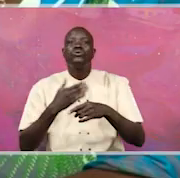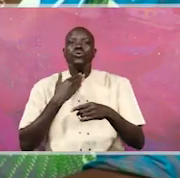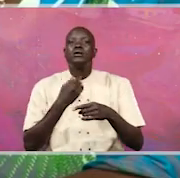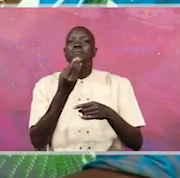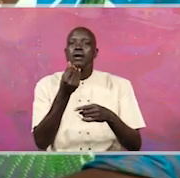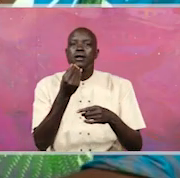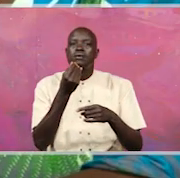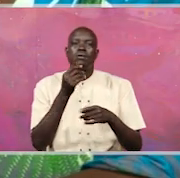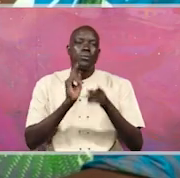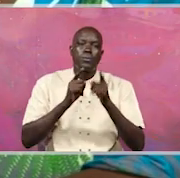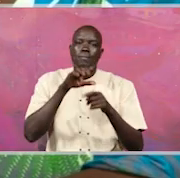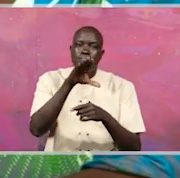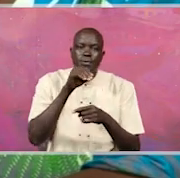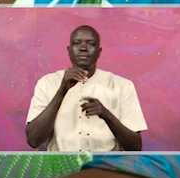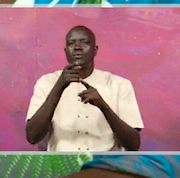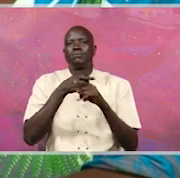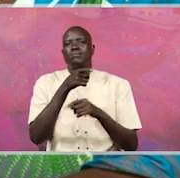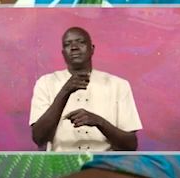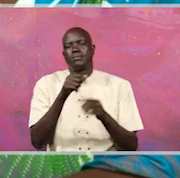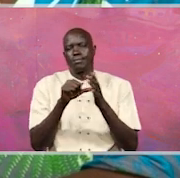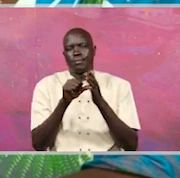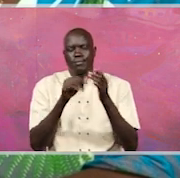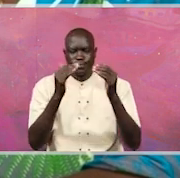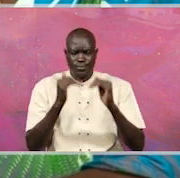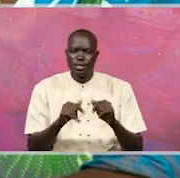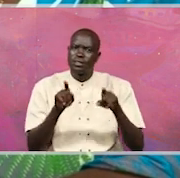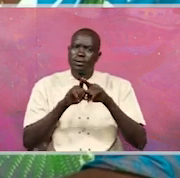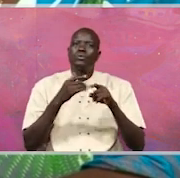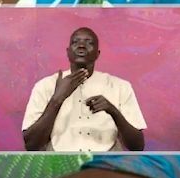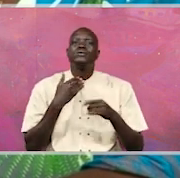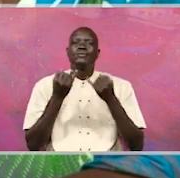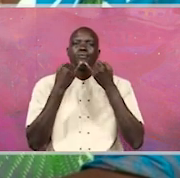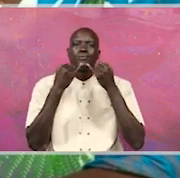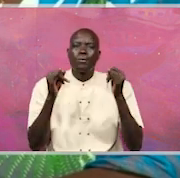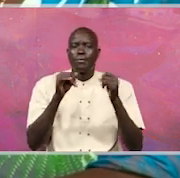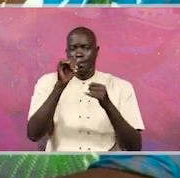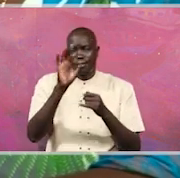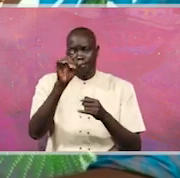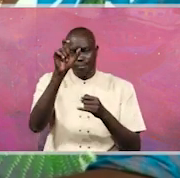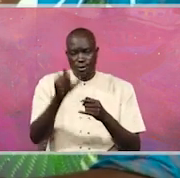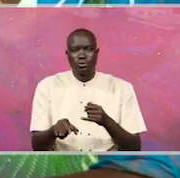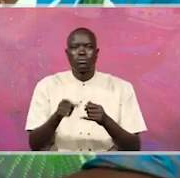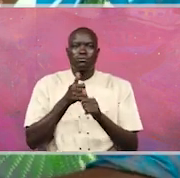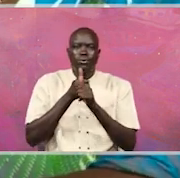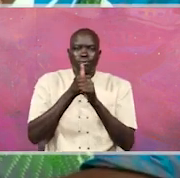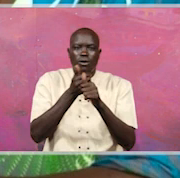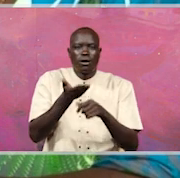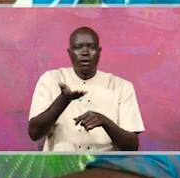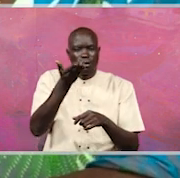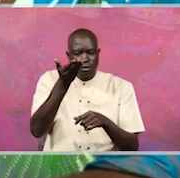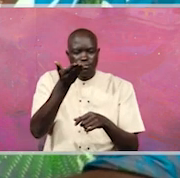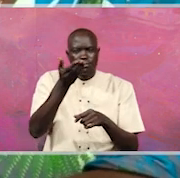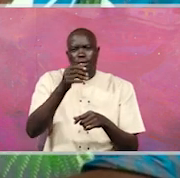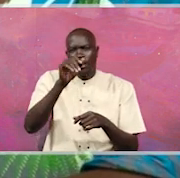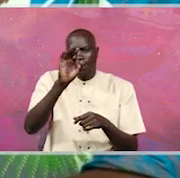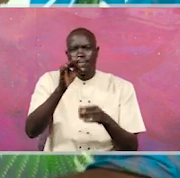And I also still want to say that it is well a citizen is supposed to follow up. When things are working